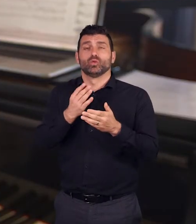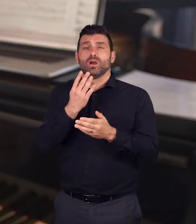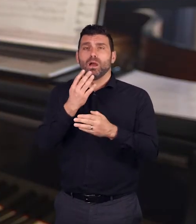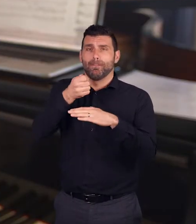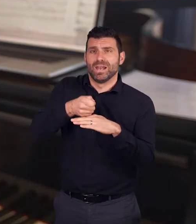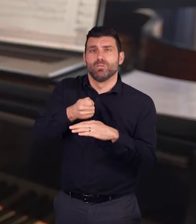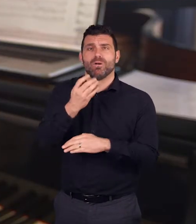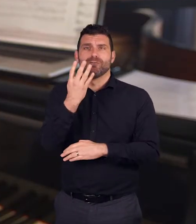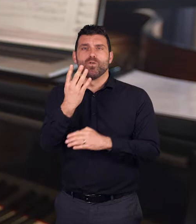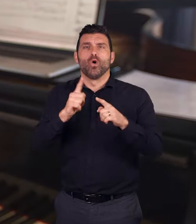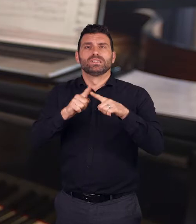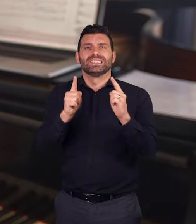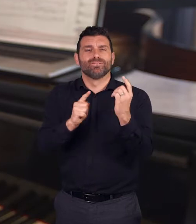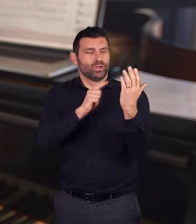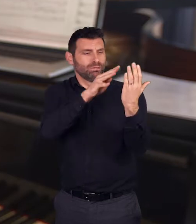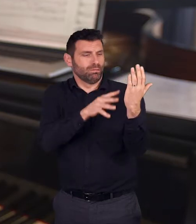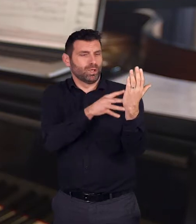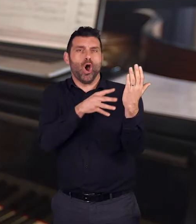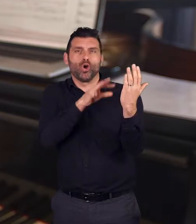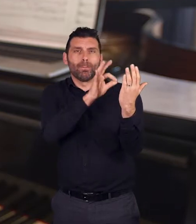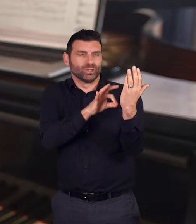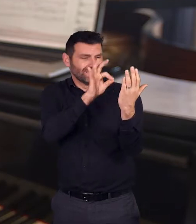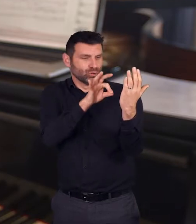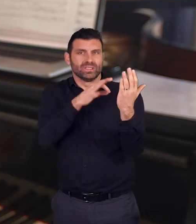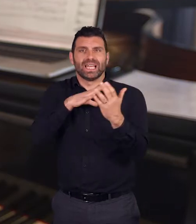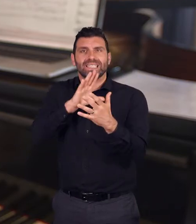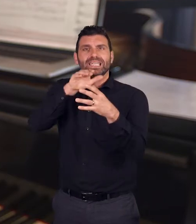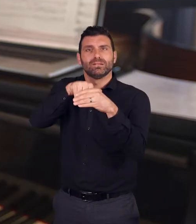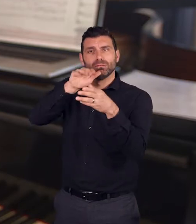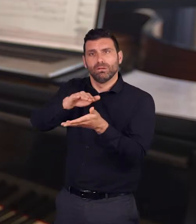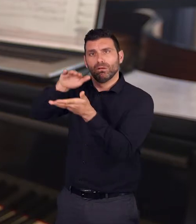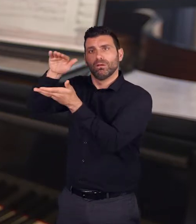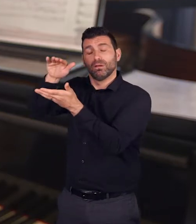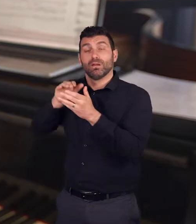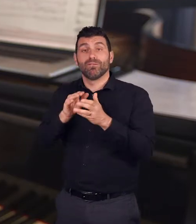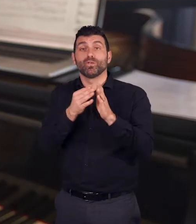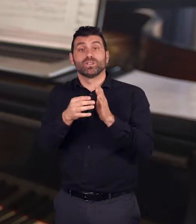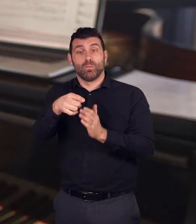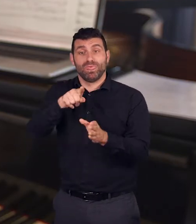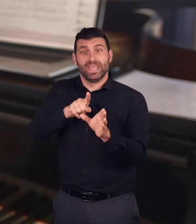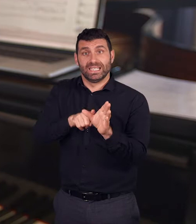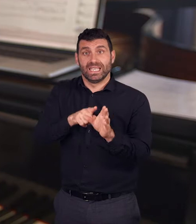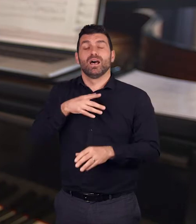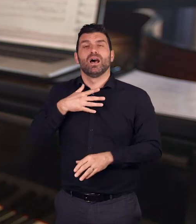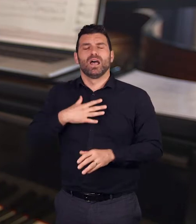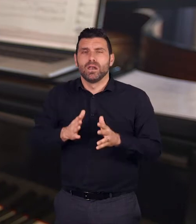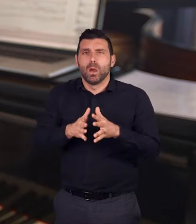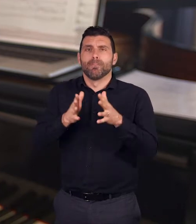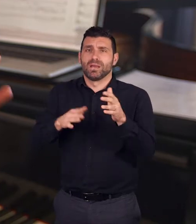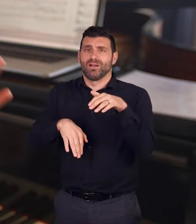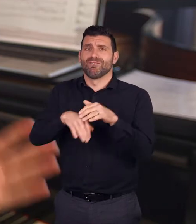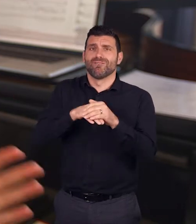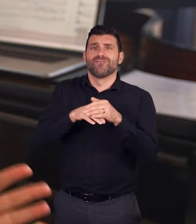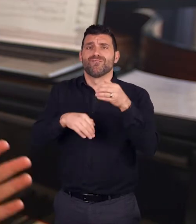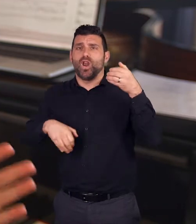submit minimum four compositions and for example this year I need to submit